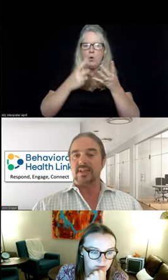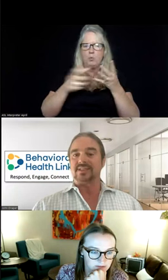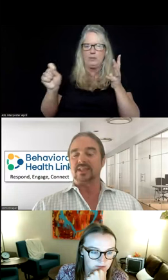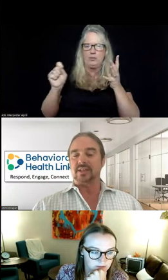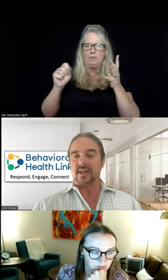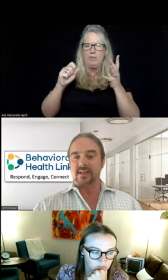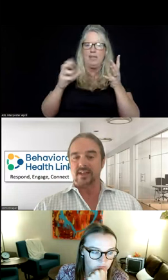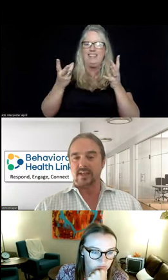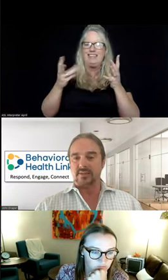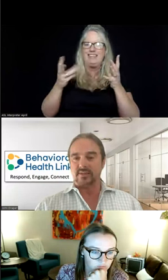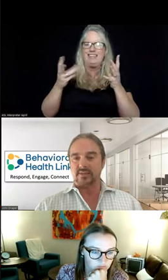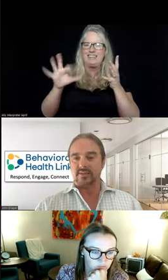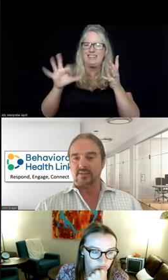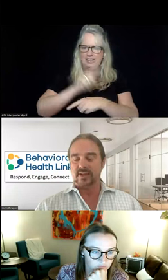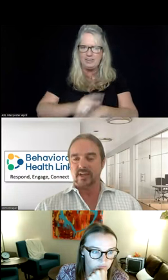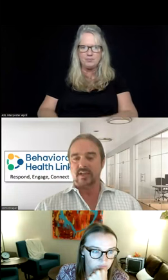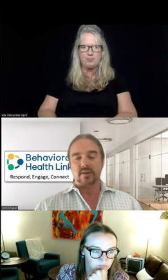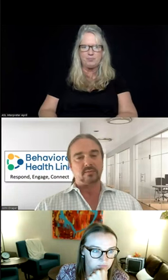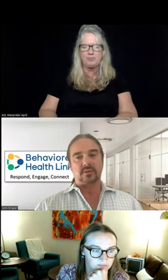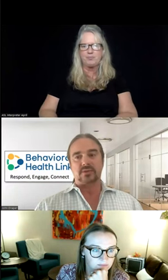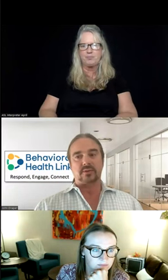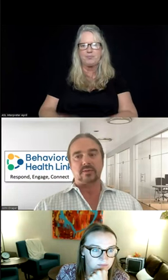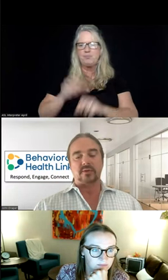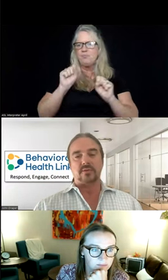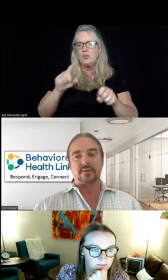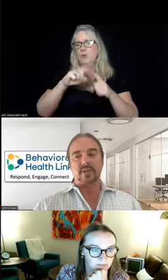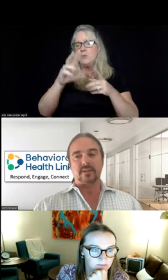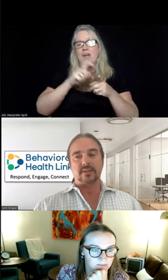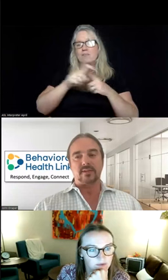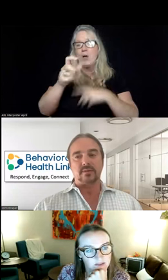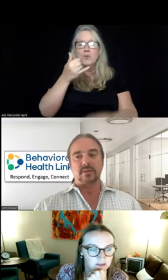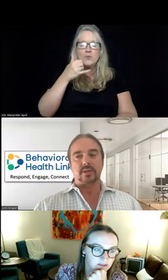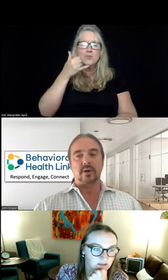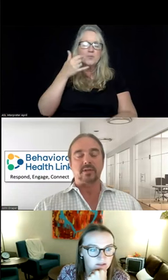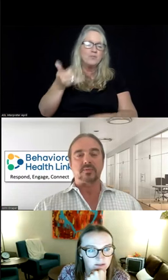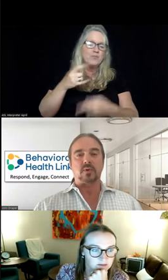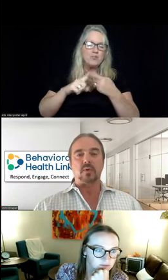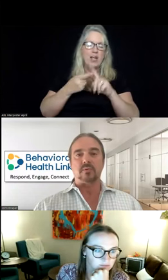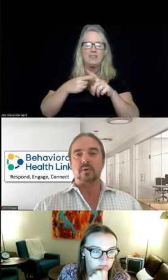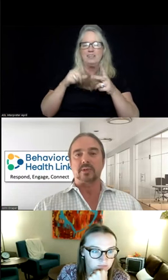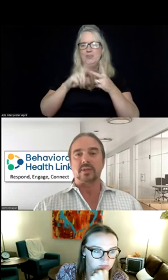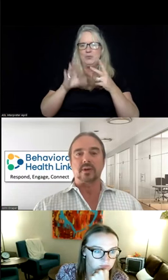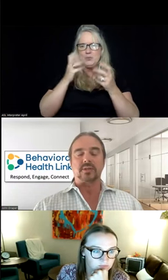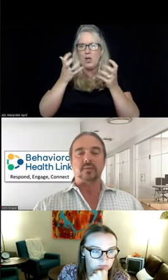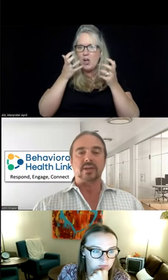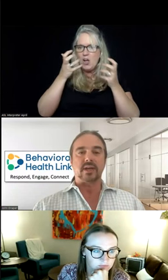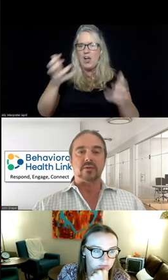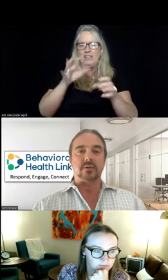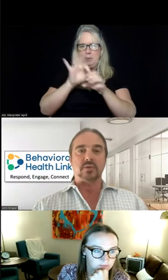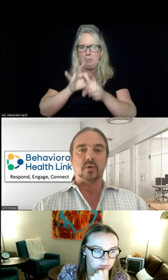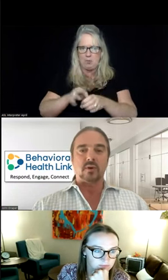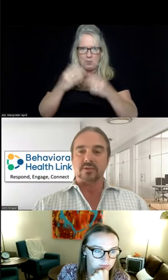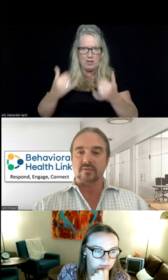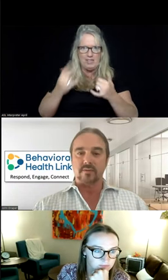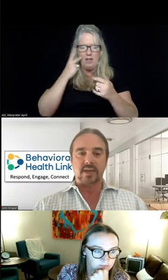in 69 days. Now, you can certainly phone a friend. You can go to the audience poll. We're polling the audience right now.